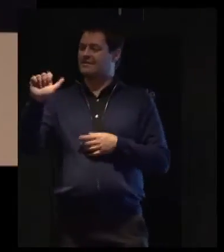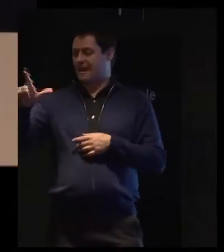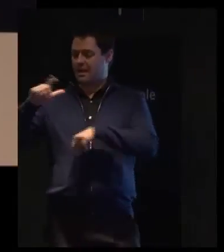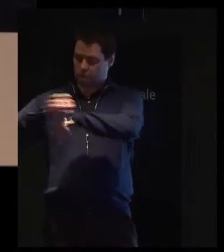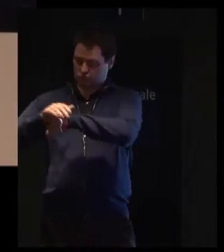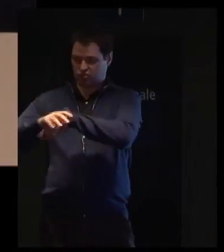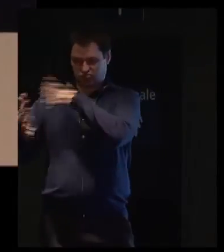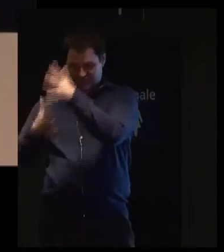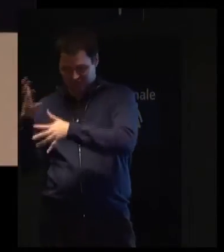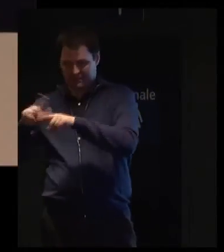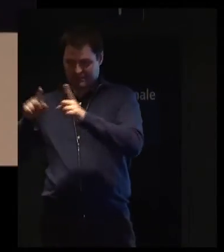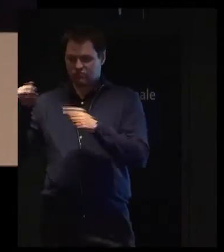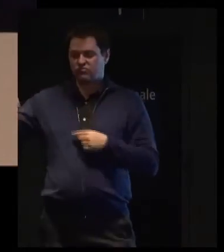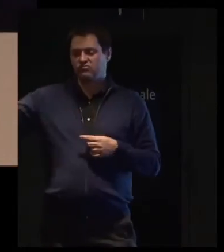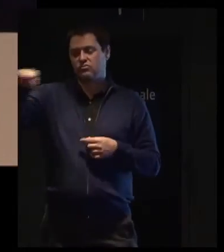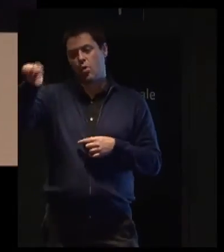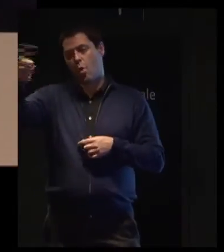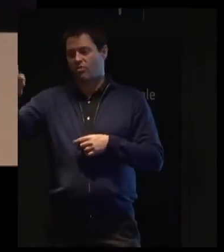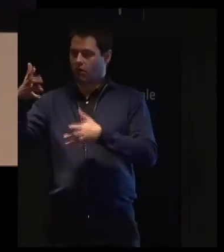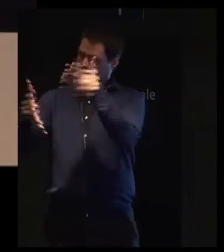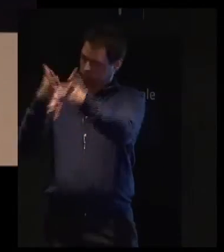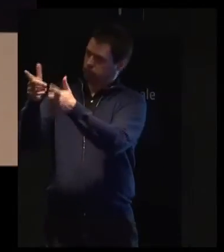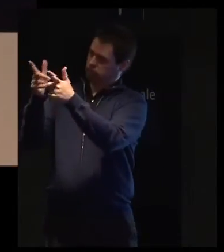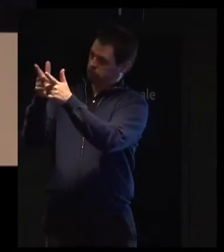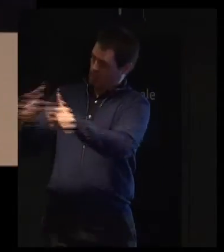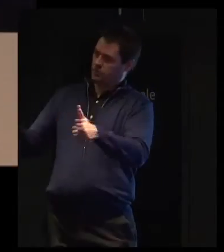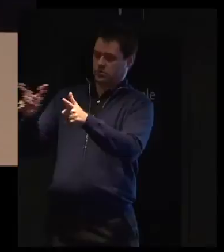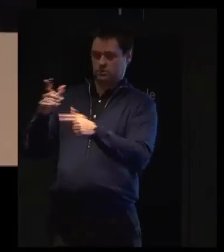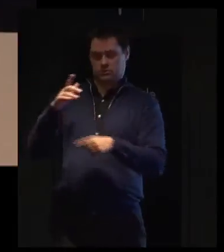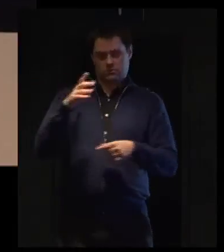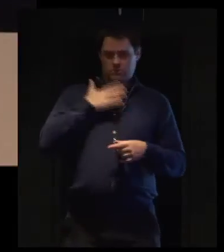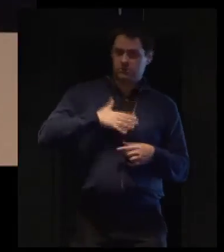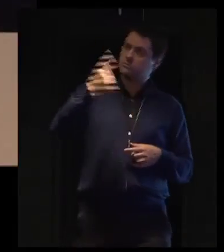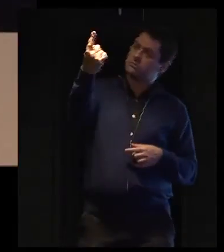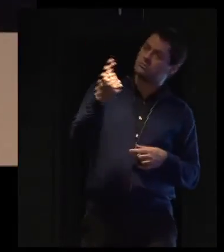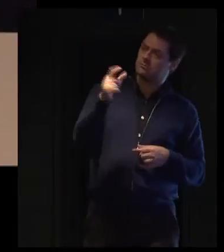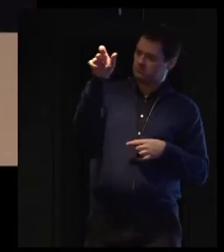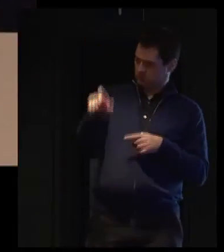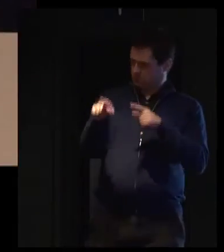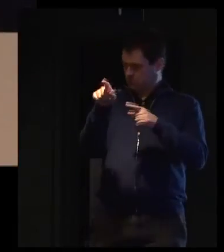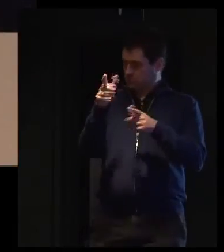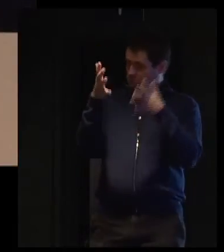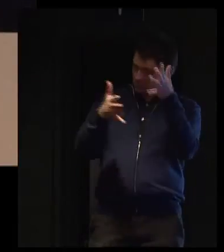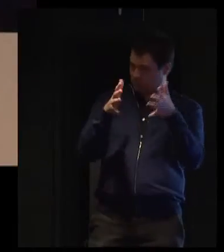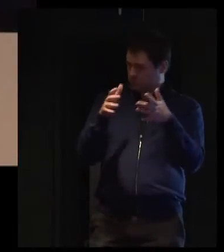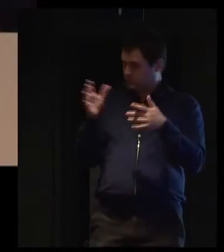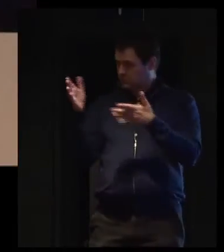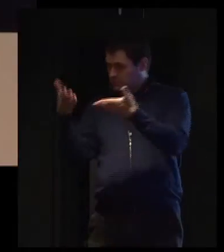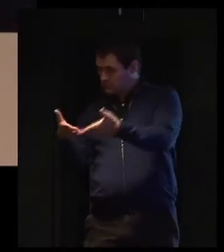and other languages in other different countries. So you need to be aware of who your audience is and what type of